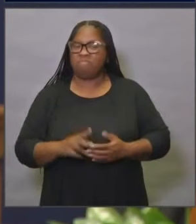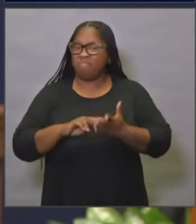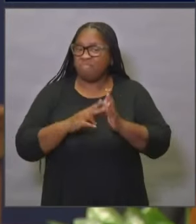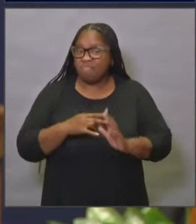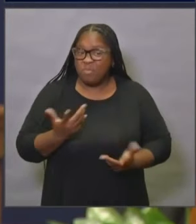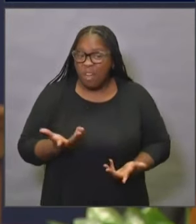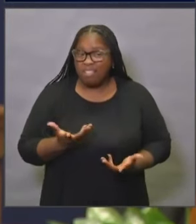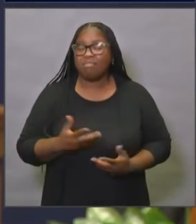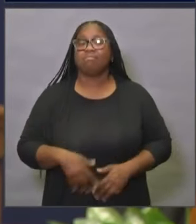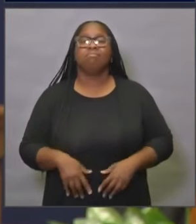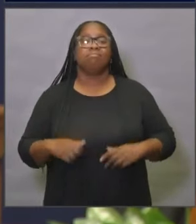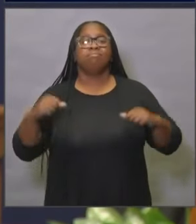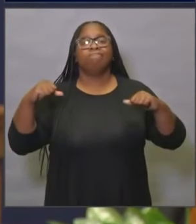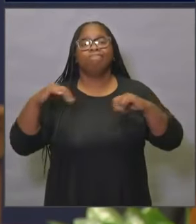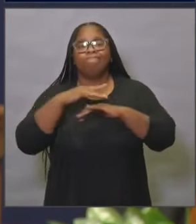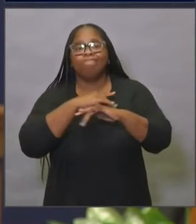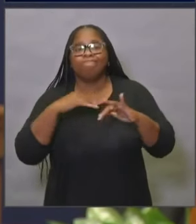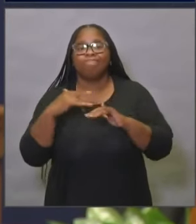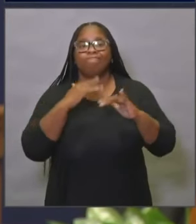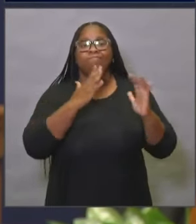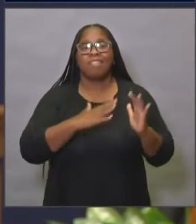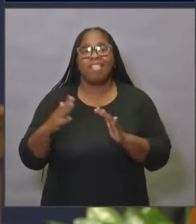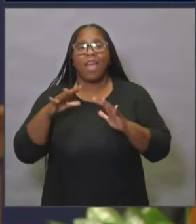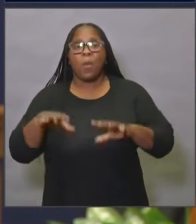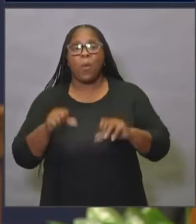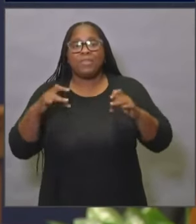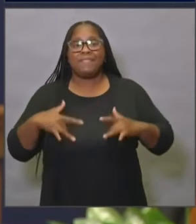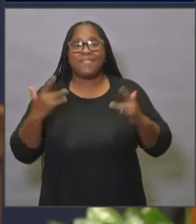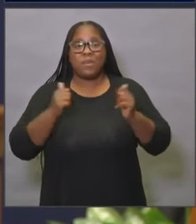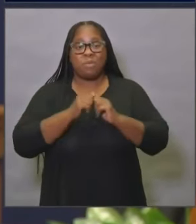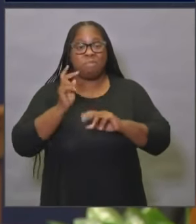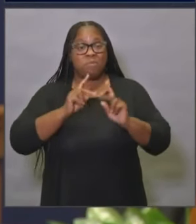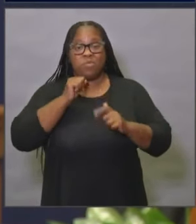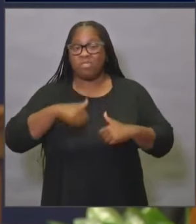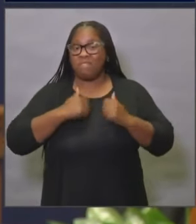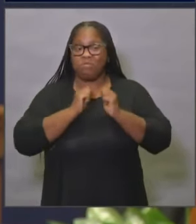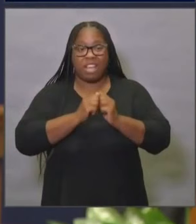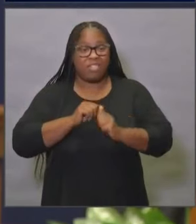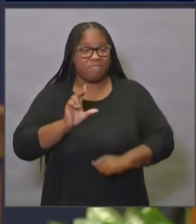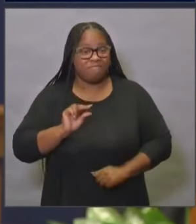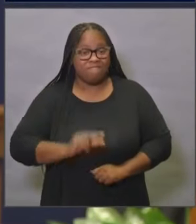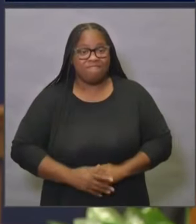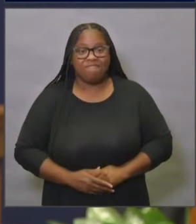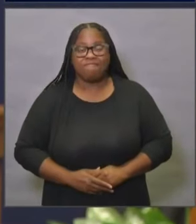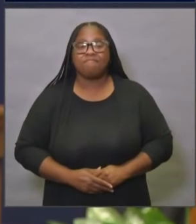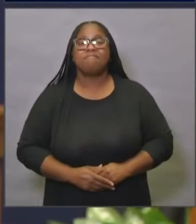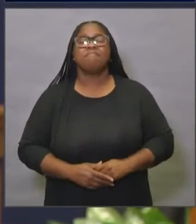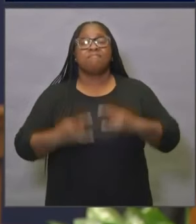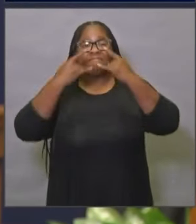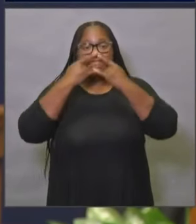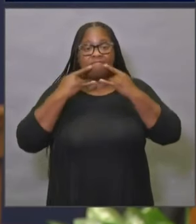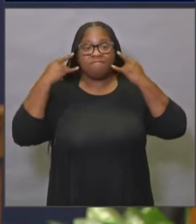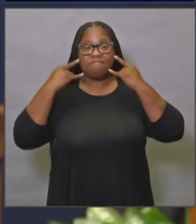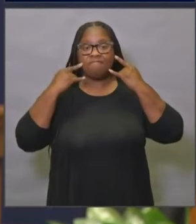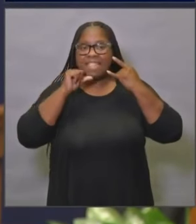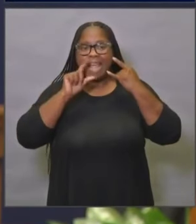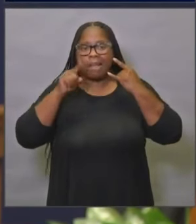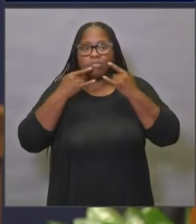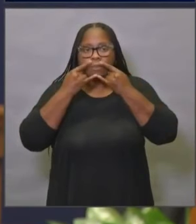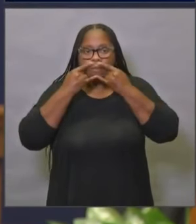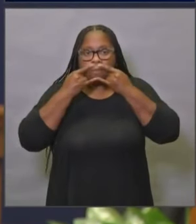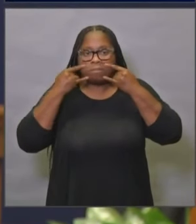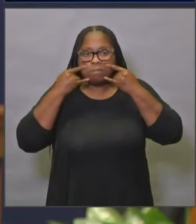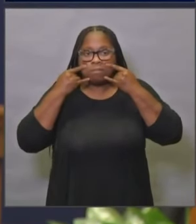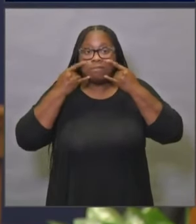or attending gatherings with people outside your household. It means correctly wearing your cloth face coverings over both your nose and your mouth, and